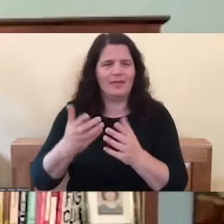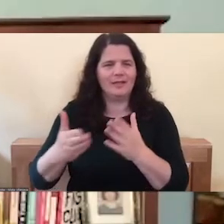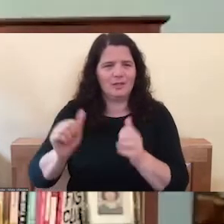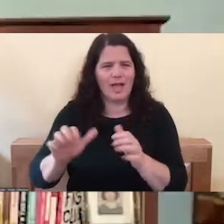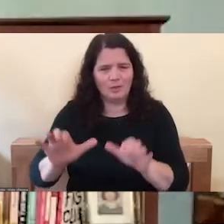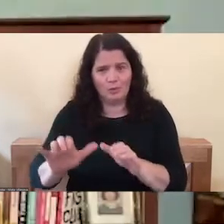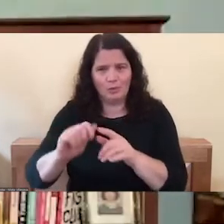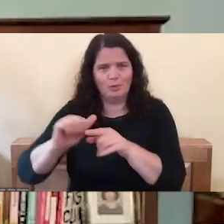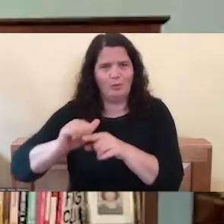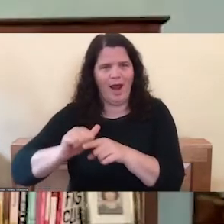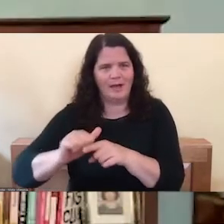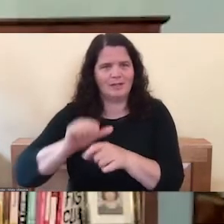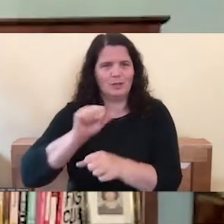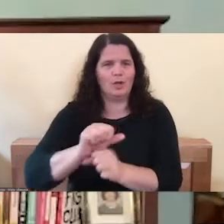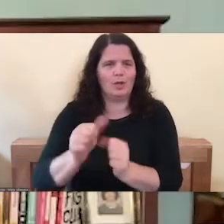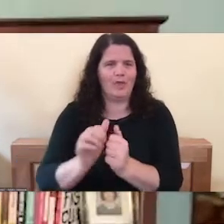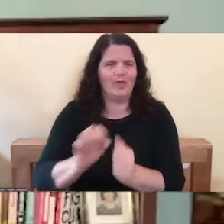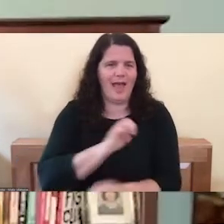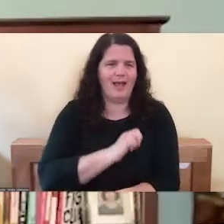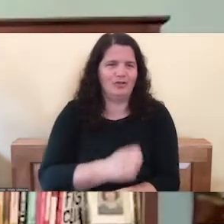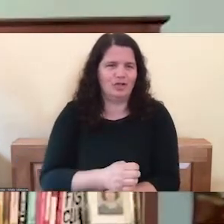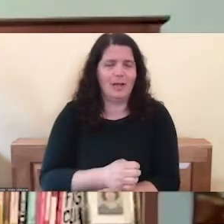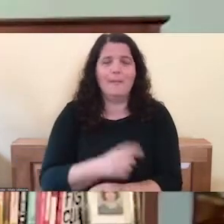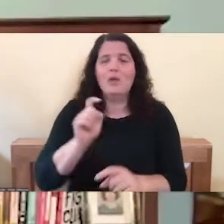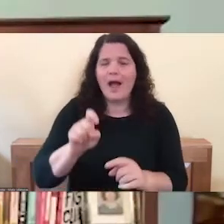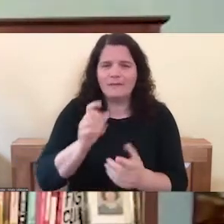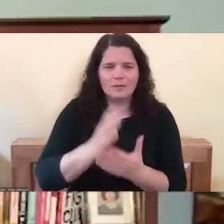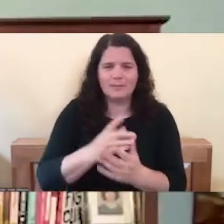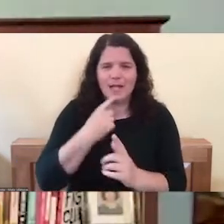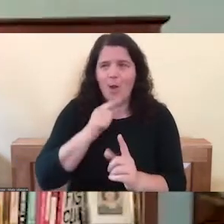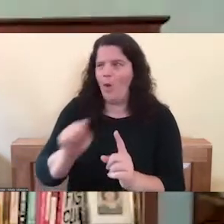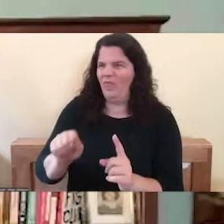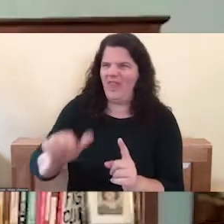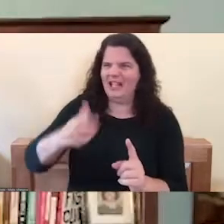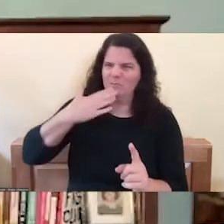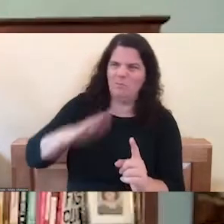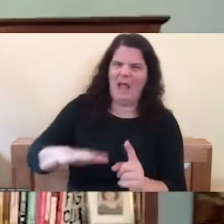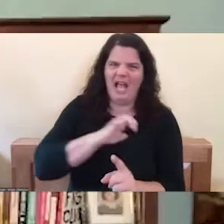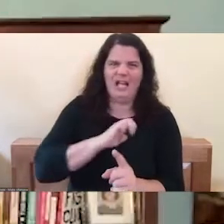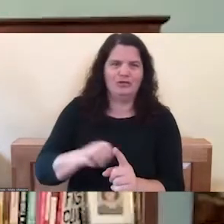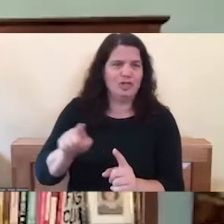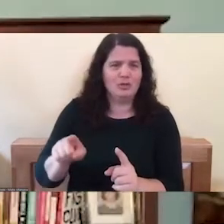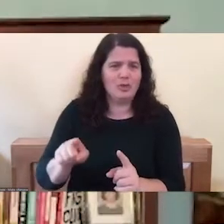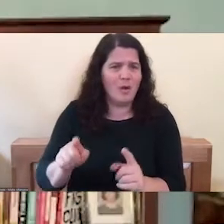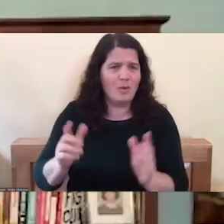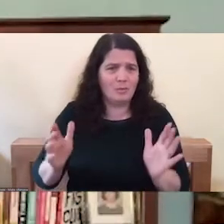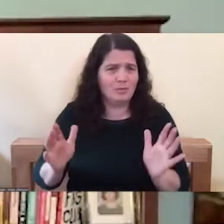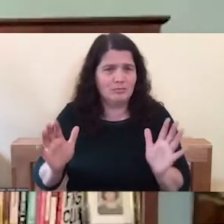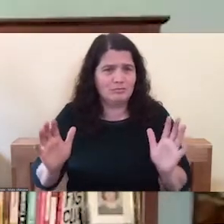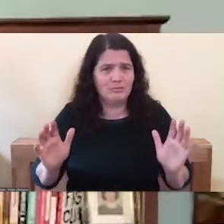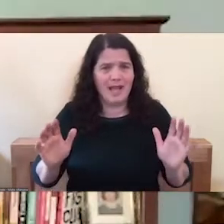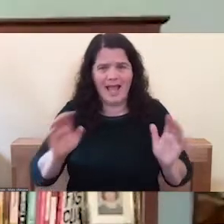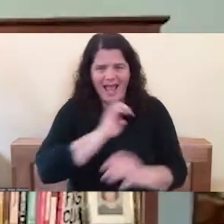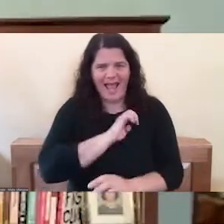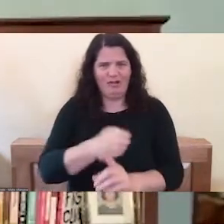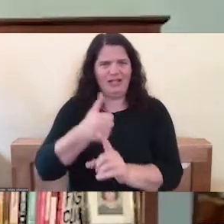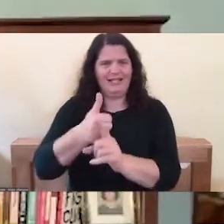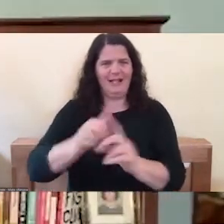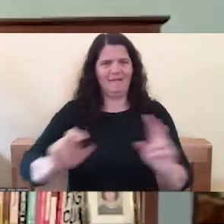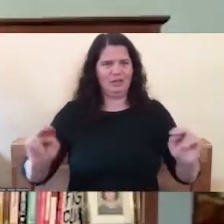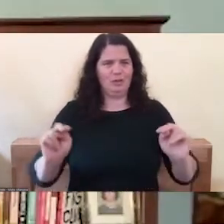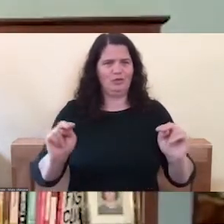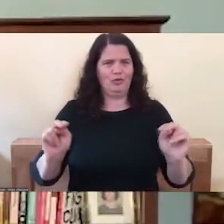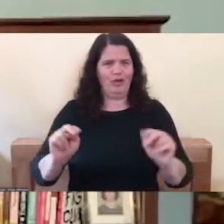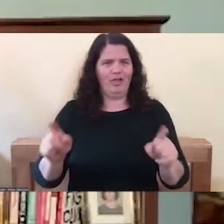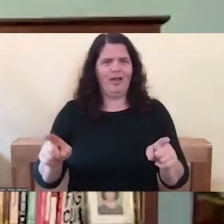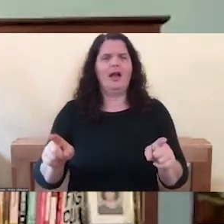But we have to stop seeing it as bad, right? The whole, it's actually a neutral energy, and it can really be used for good. We just have to be very